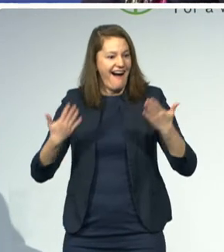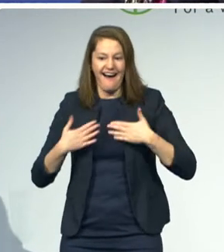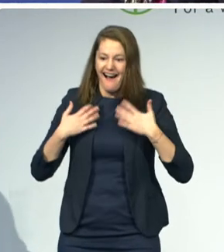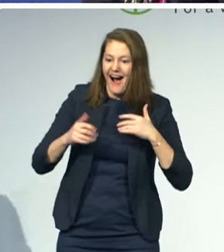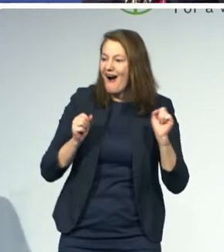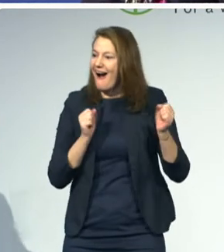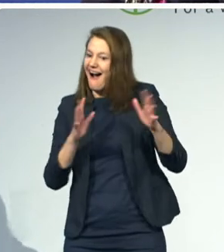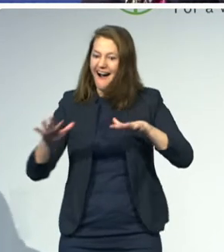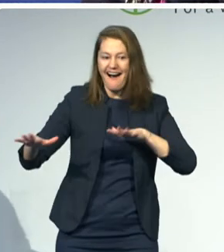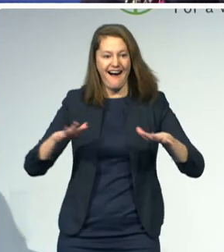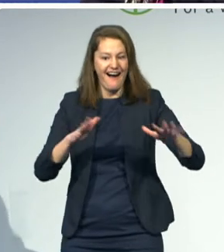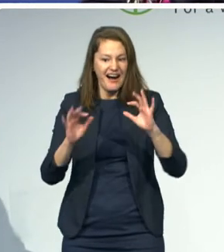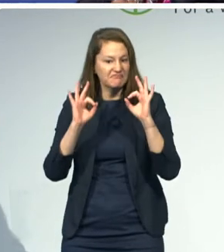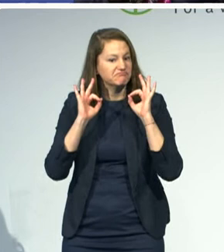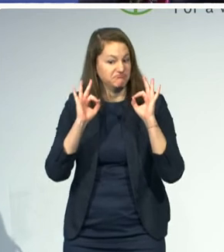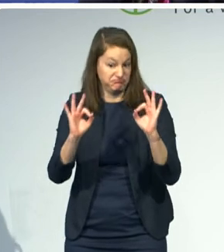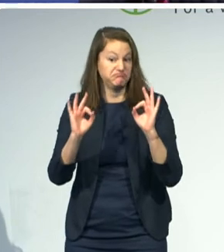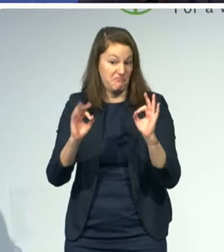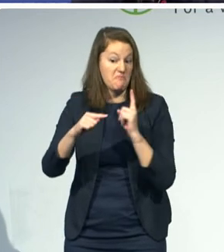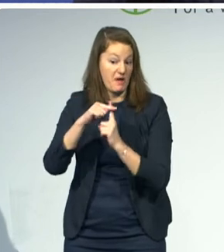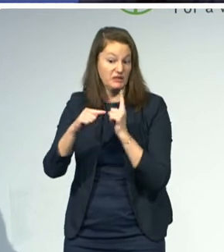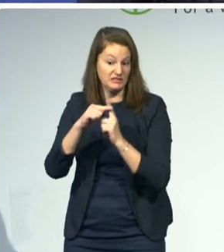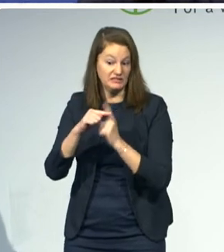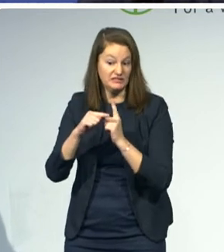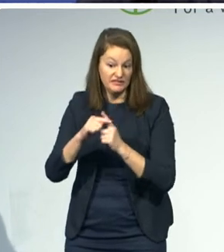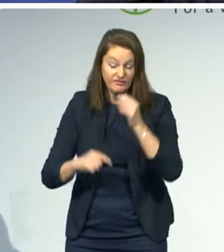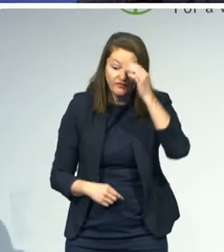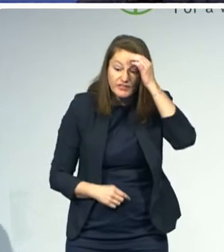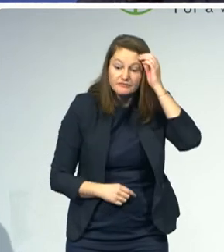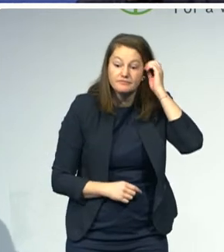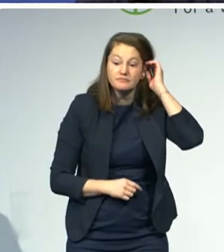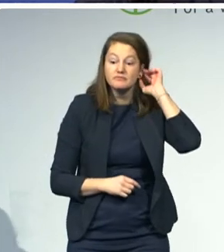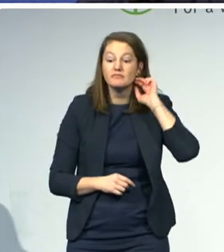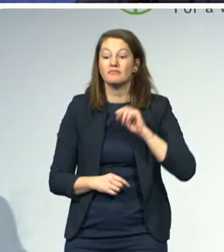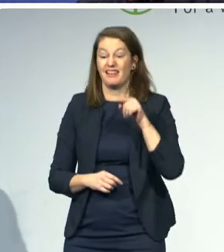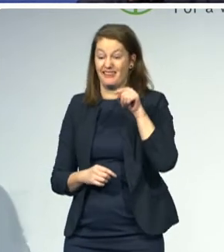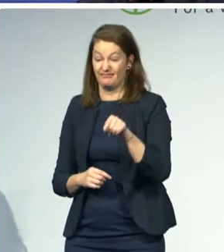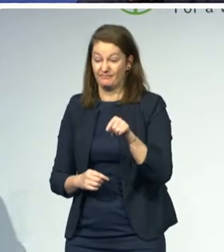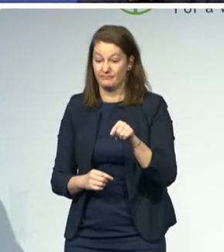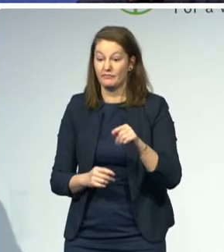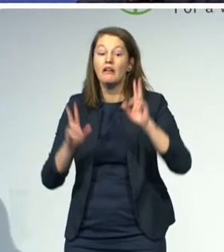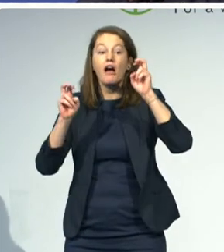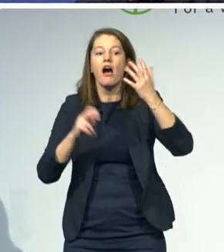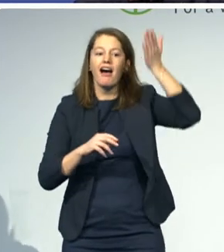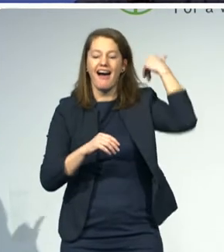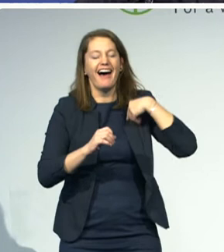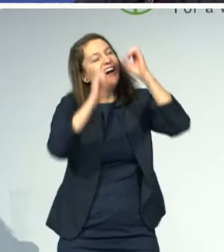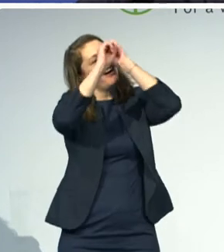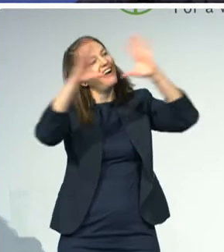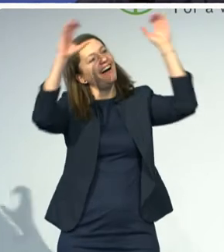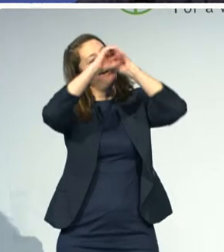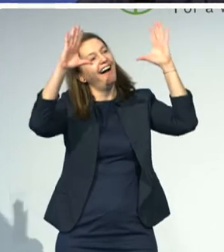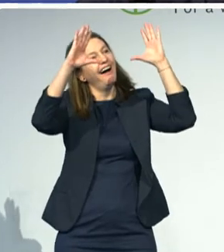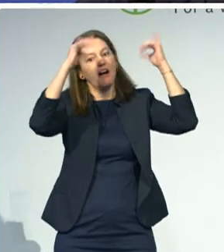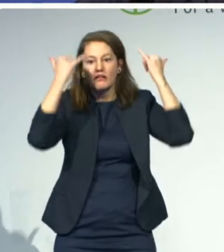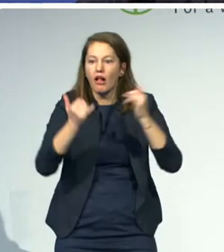that what was happening was what was once a vision was now coming to life. And this